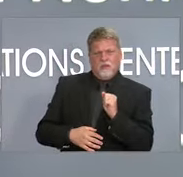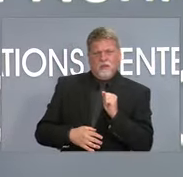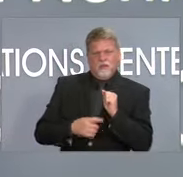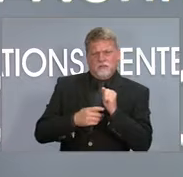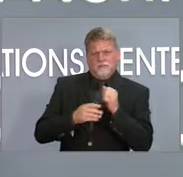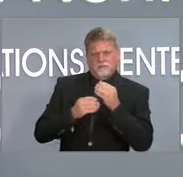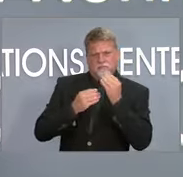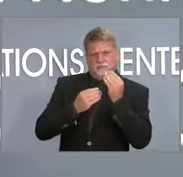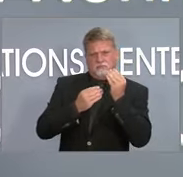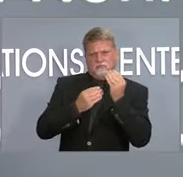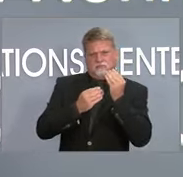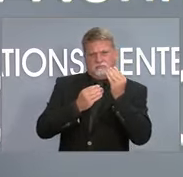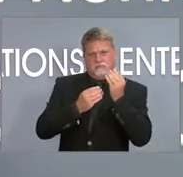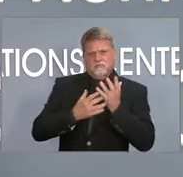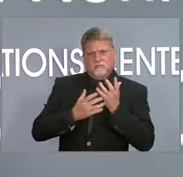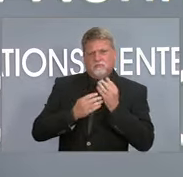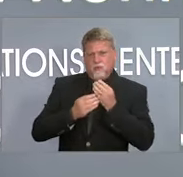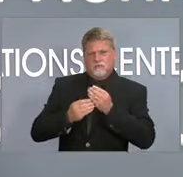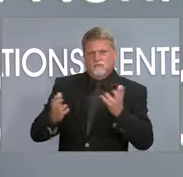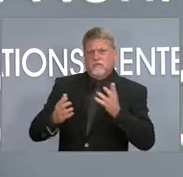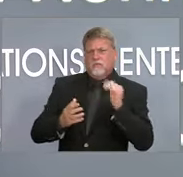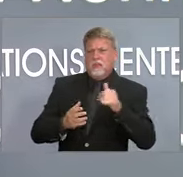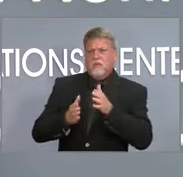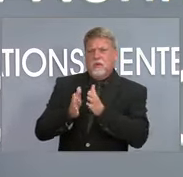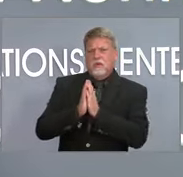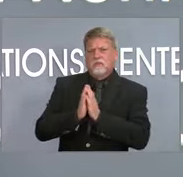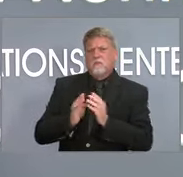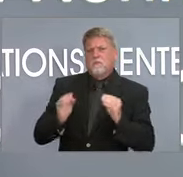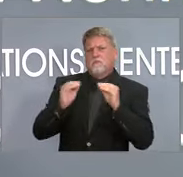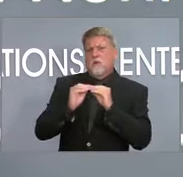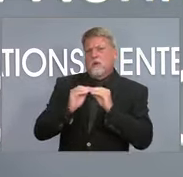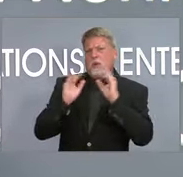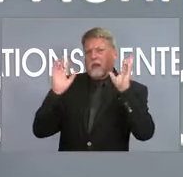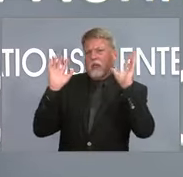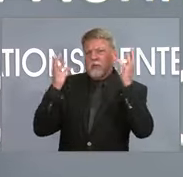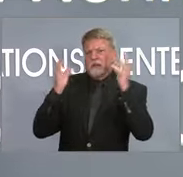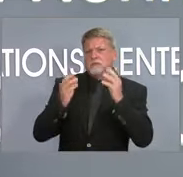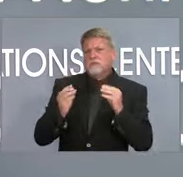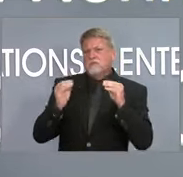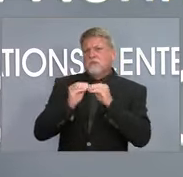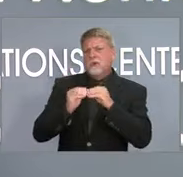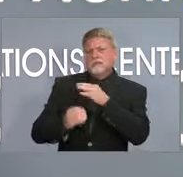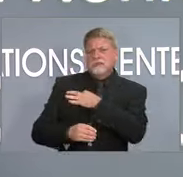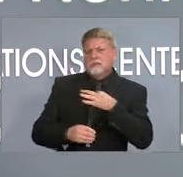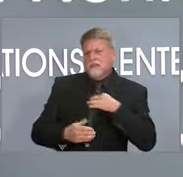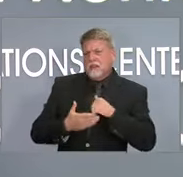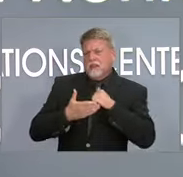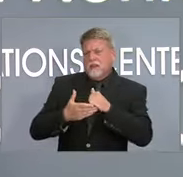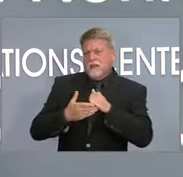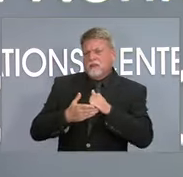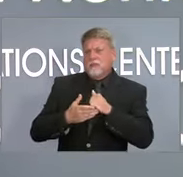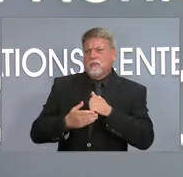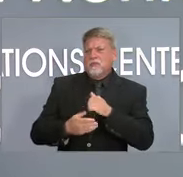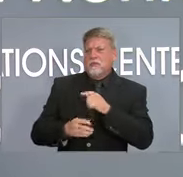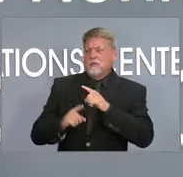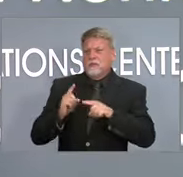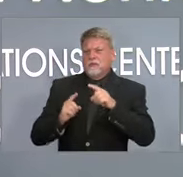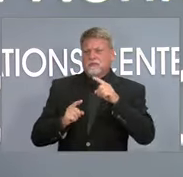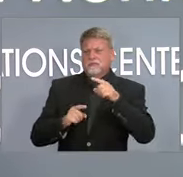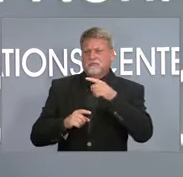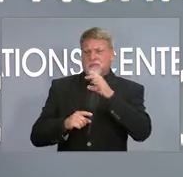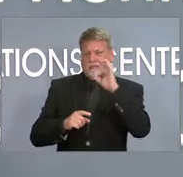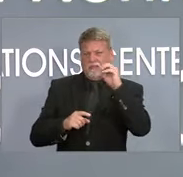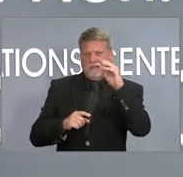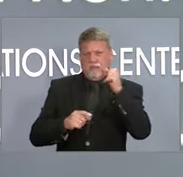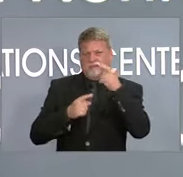50 ambulances and 100 personnel. We spoke with members of your emergency management team saying that, yeah, they made the request. Can you shed